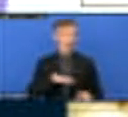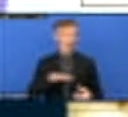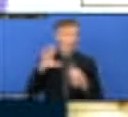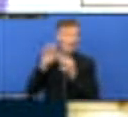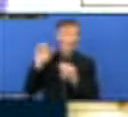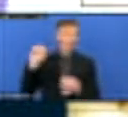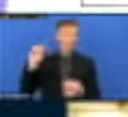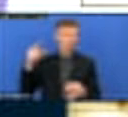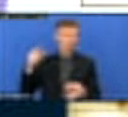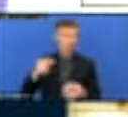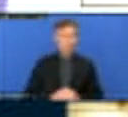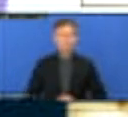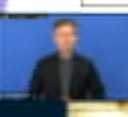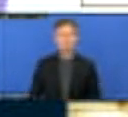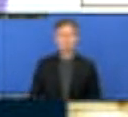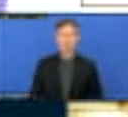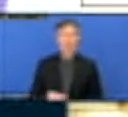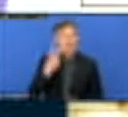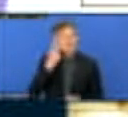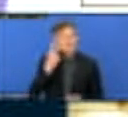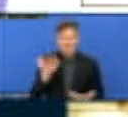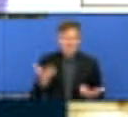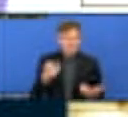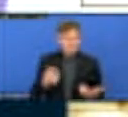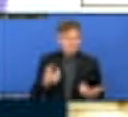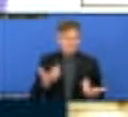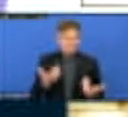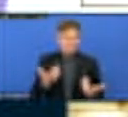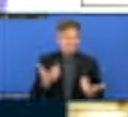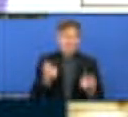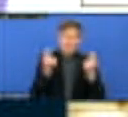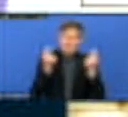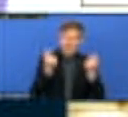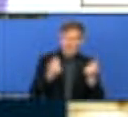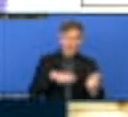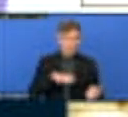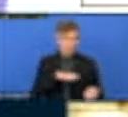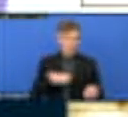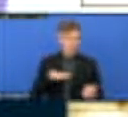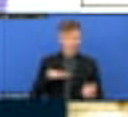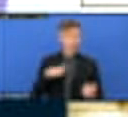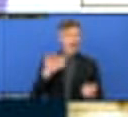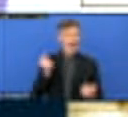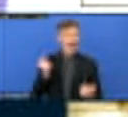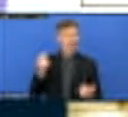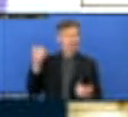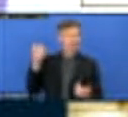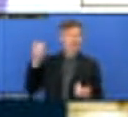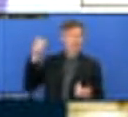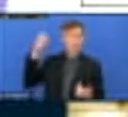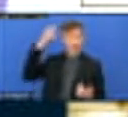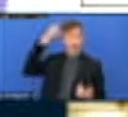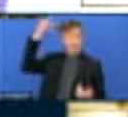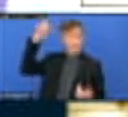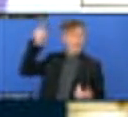are being spent, for instance, in a local authority area, whether those resources are spent by central government or by local government